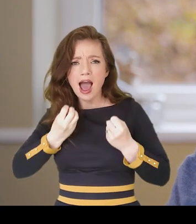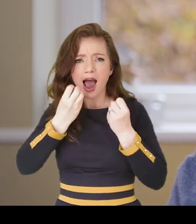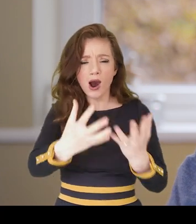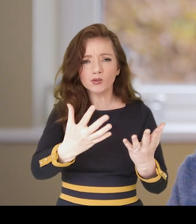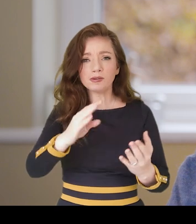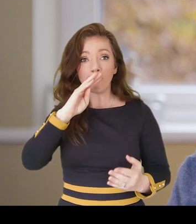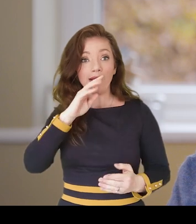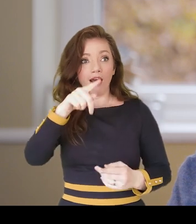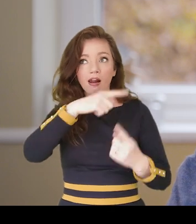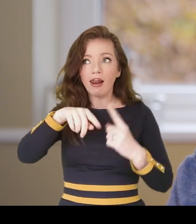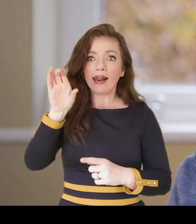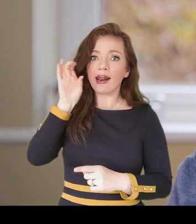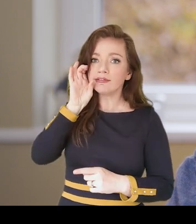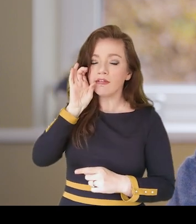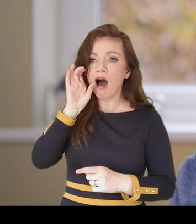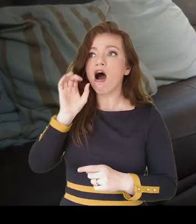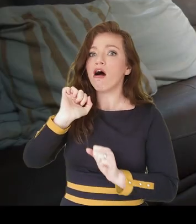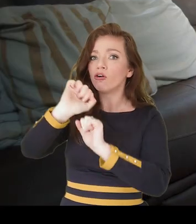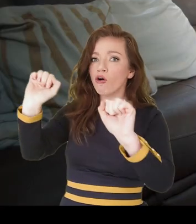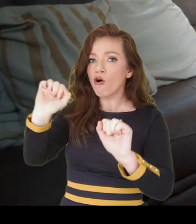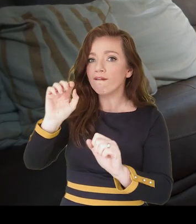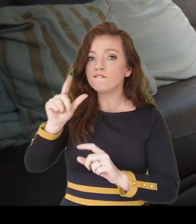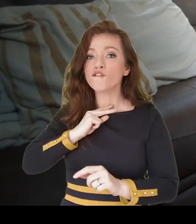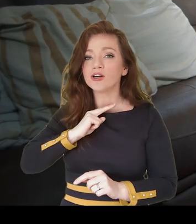and then it's our voices, our choices.